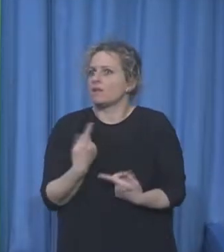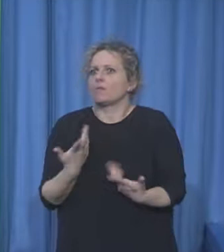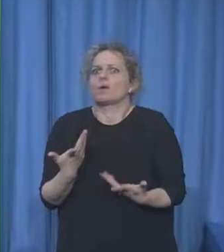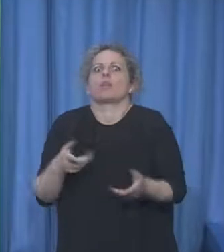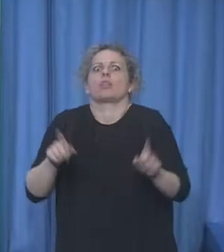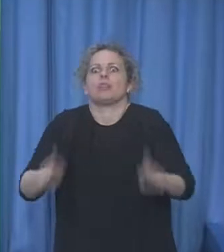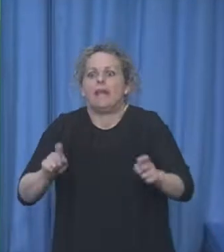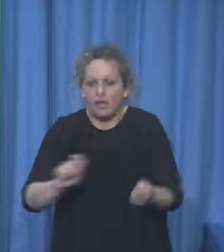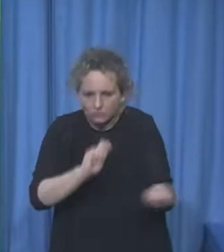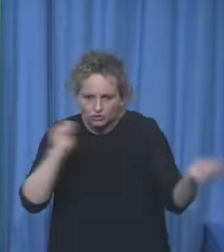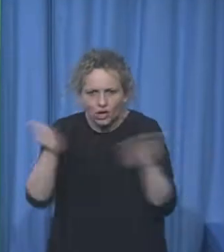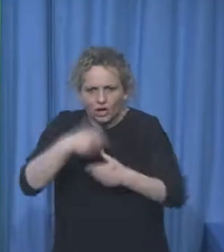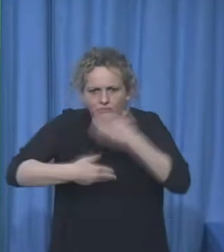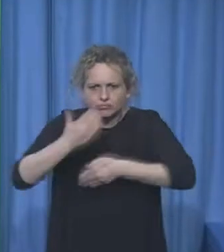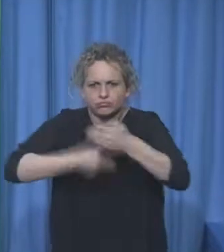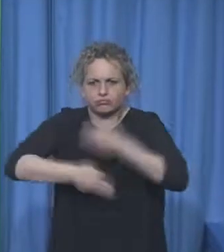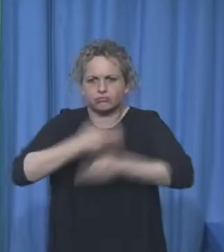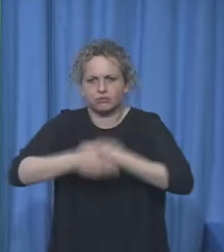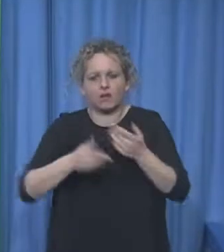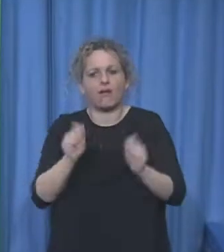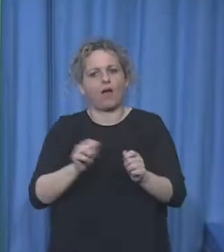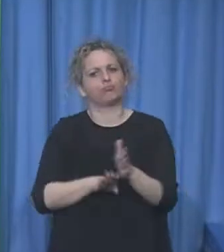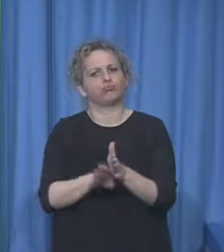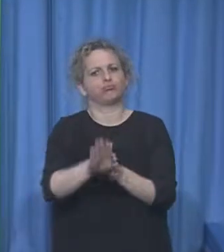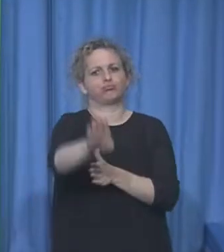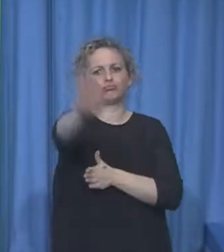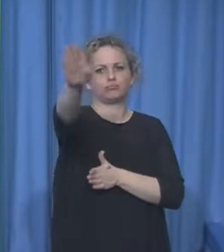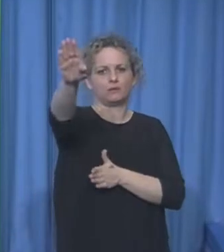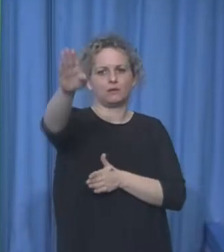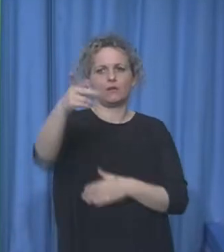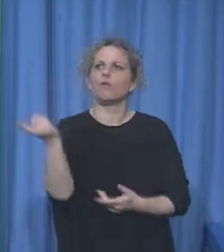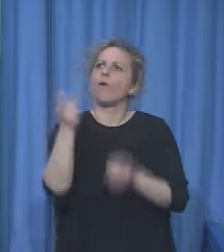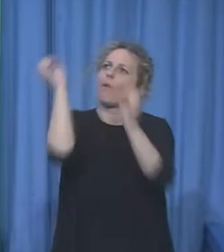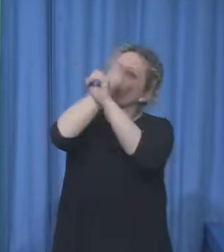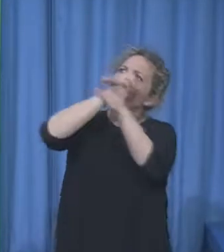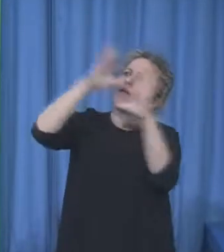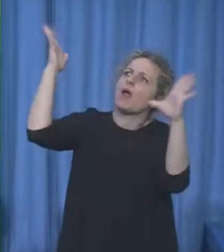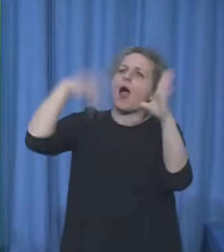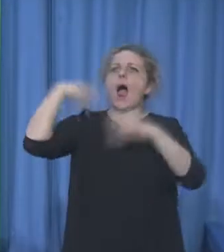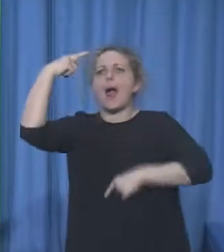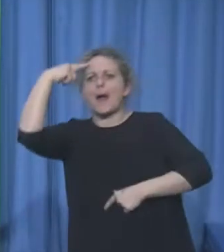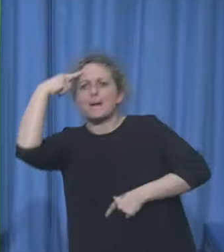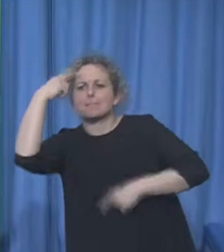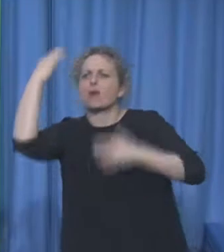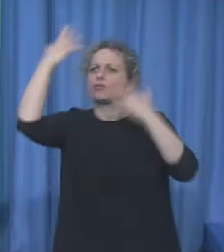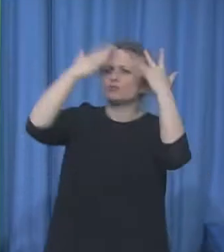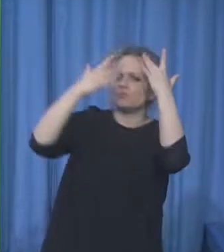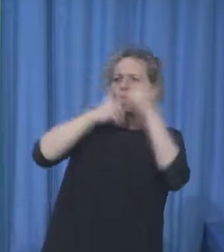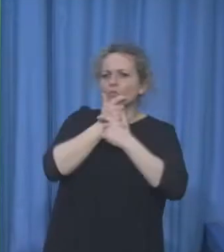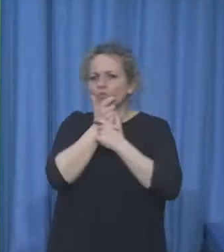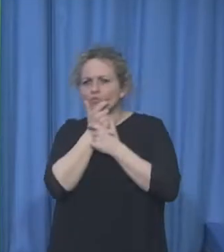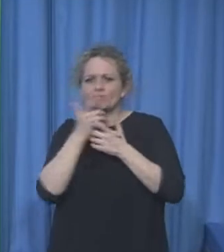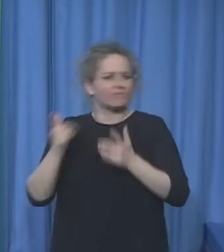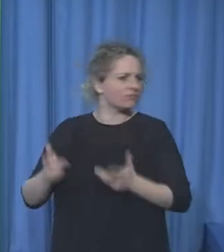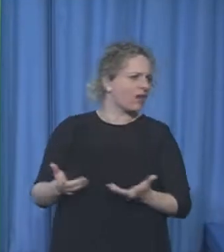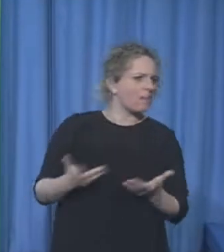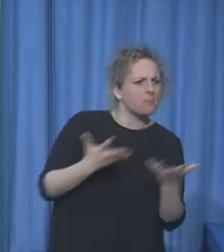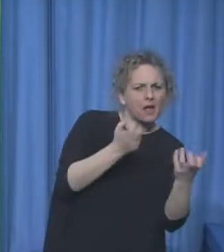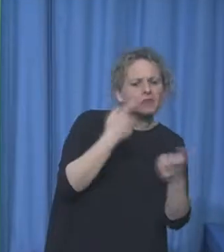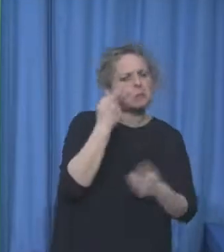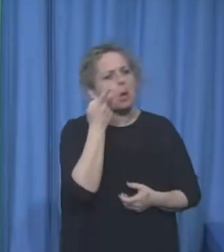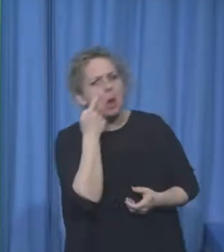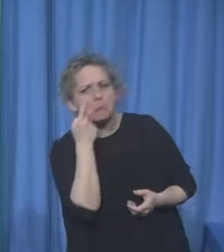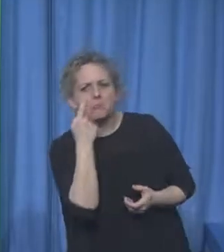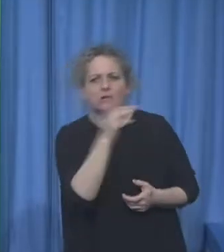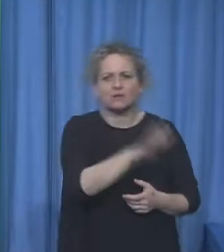document and so i wanted to close this session but we'll be open to conversations and and so on